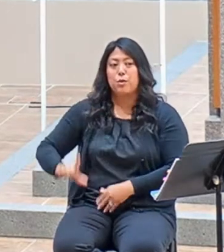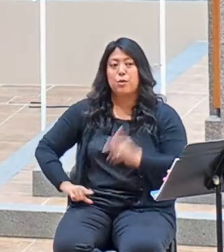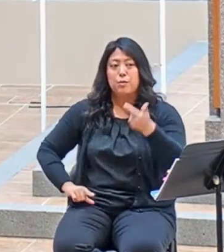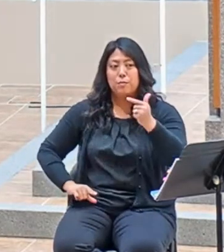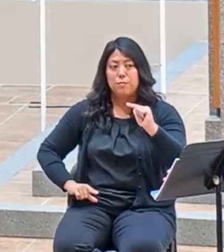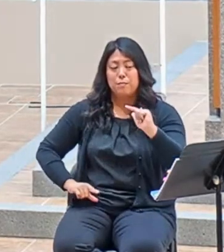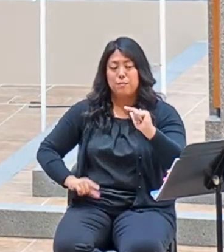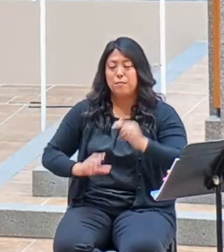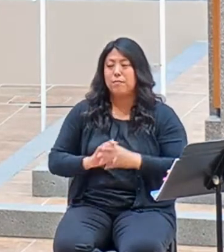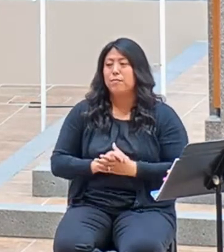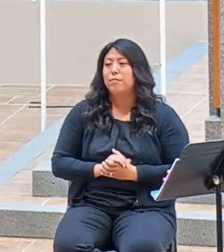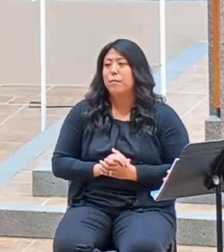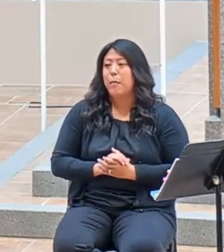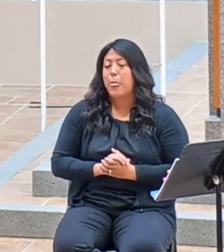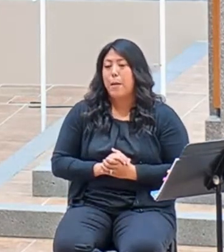Lord.